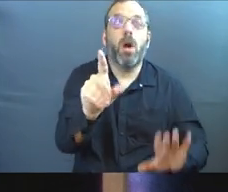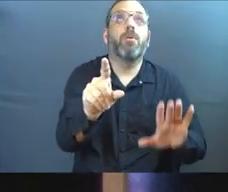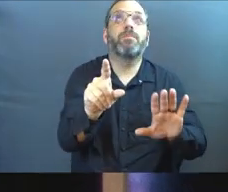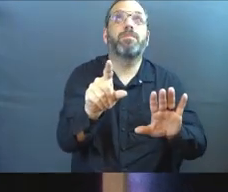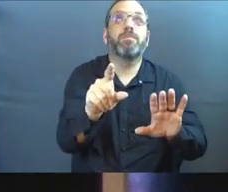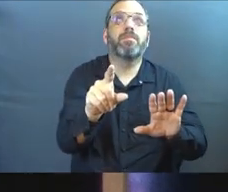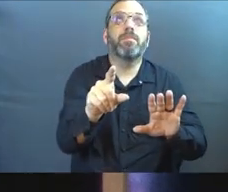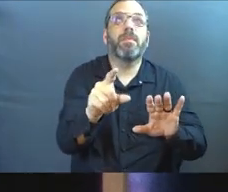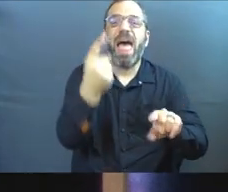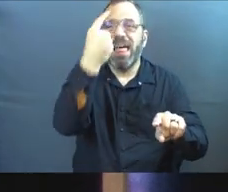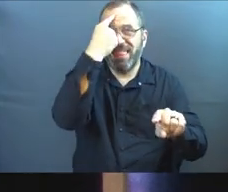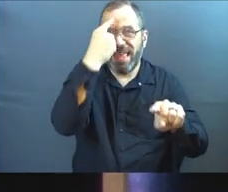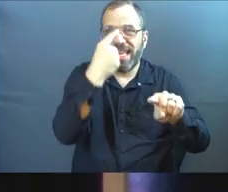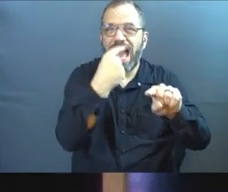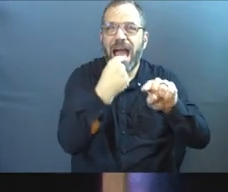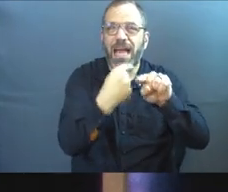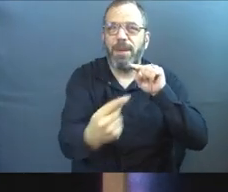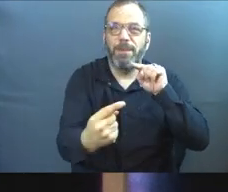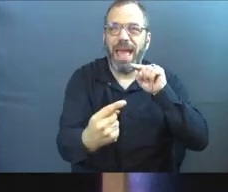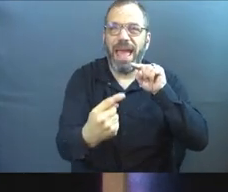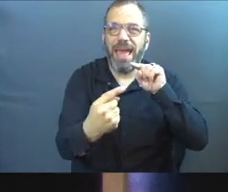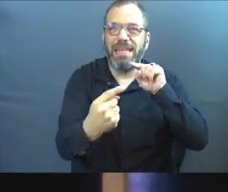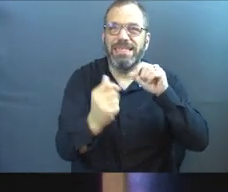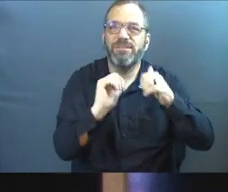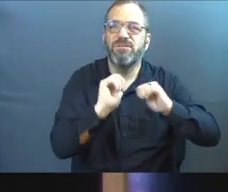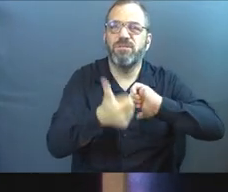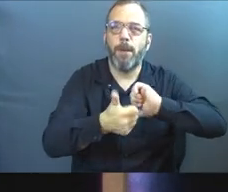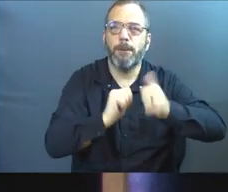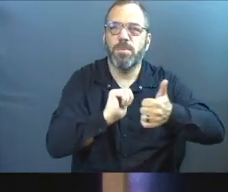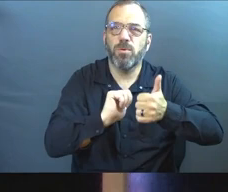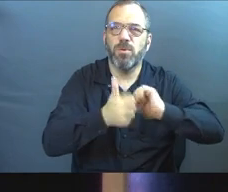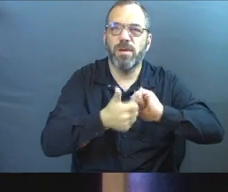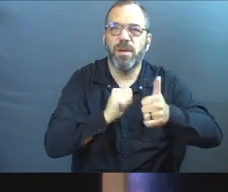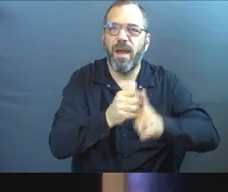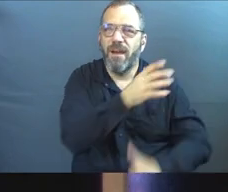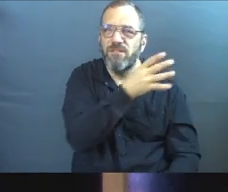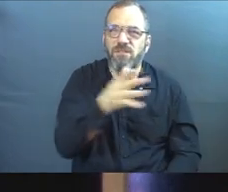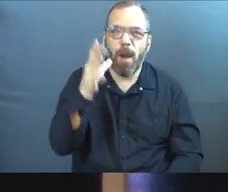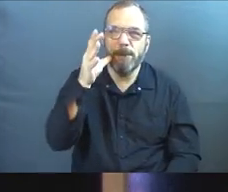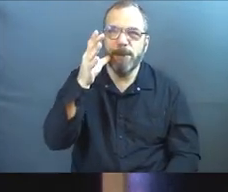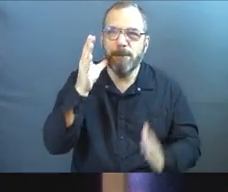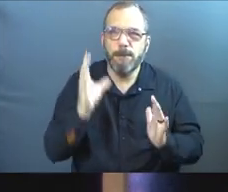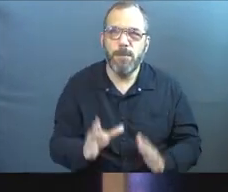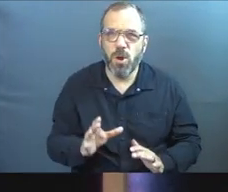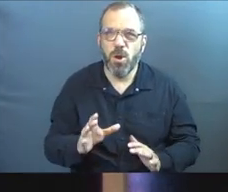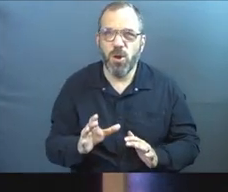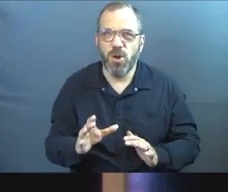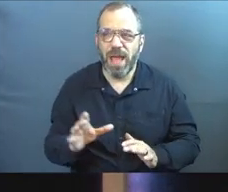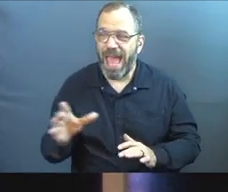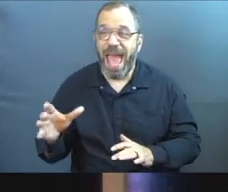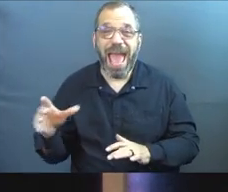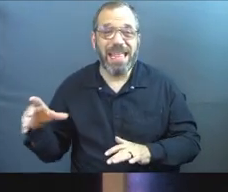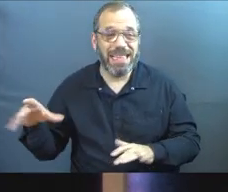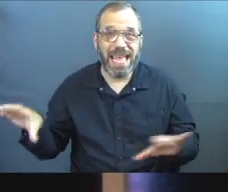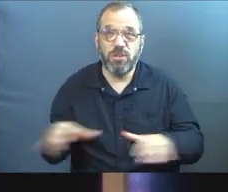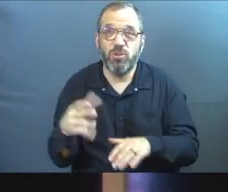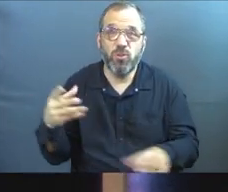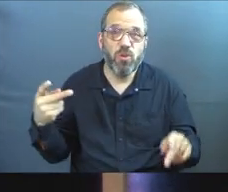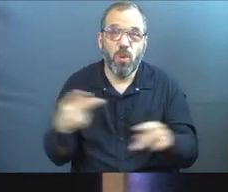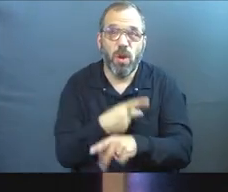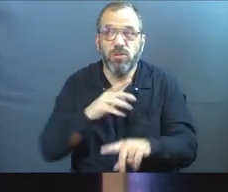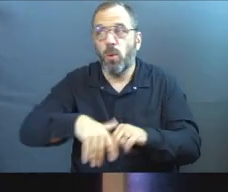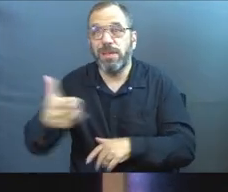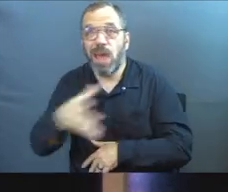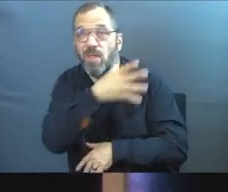Think a competitive farmer that doesn't want this farmer to succeed. An enemy comes in and they do one of the worst things that you can do